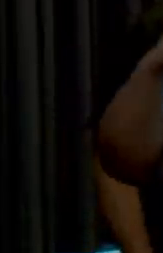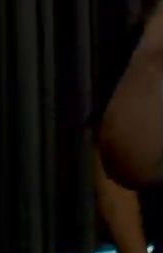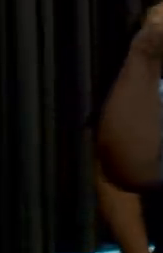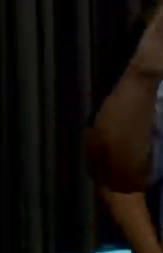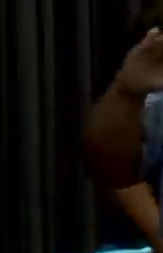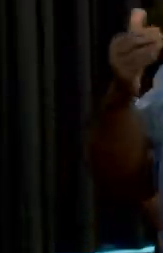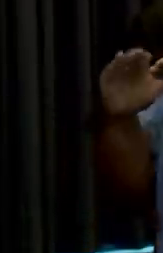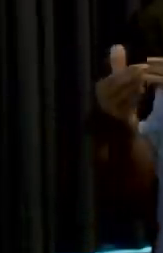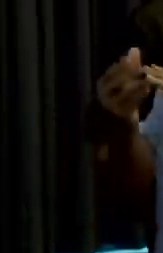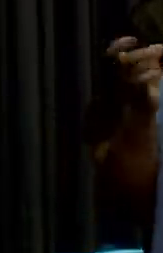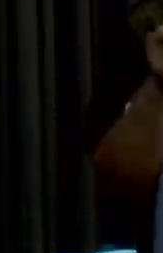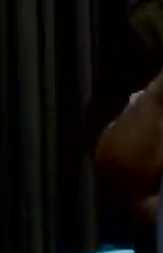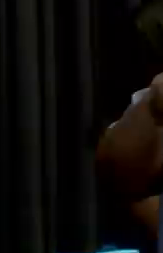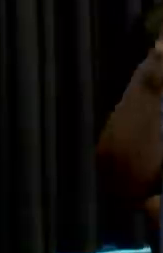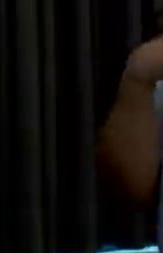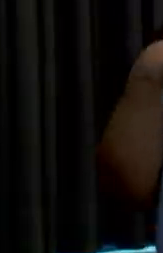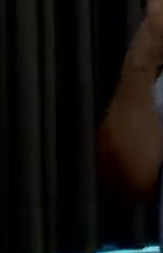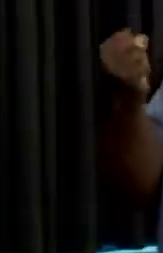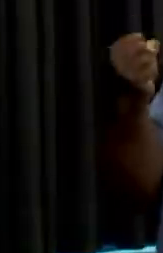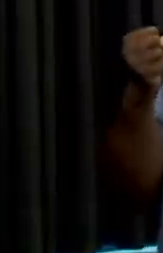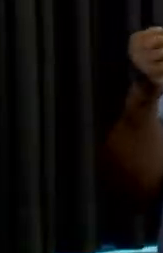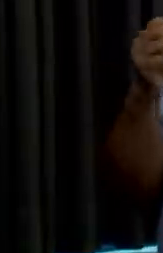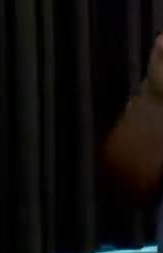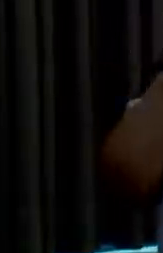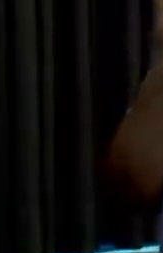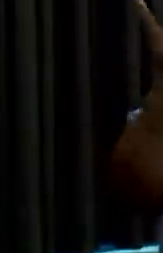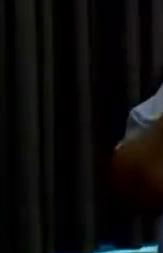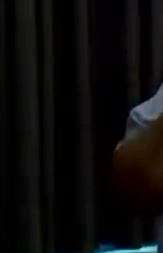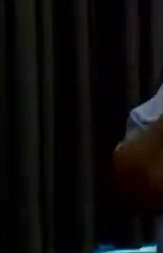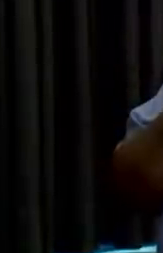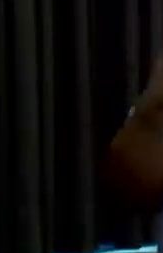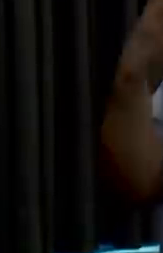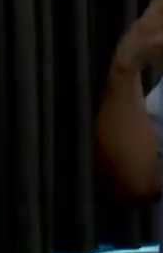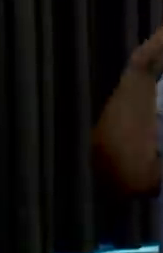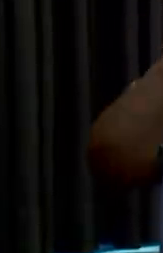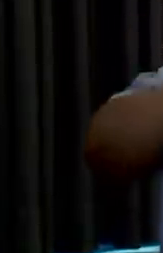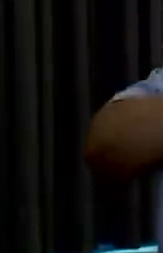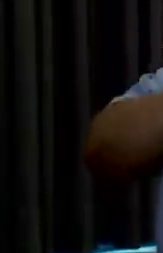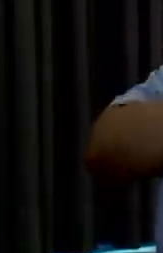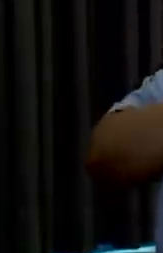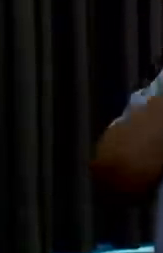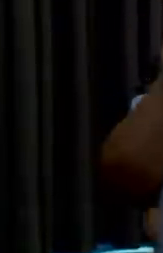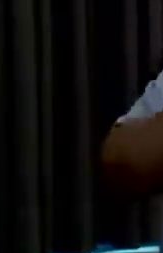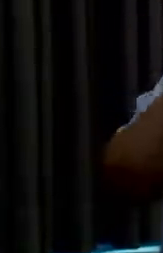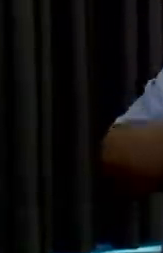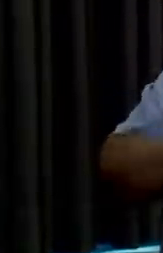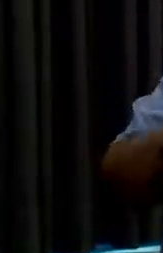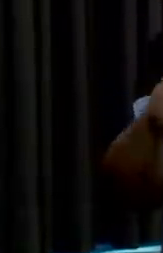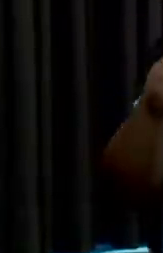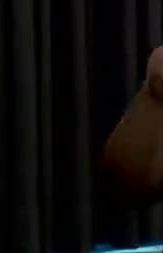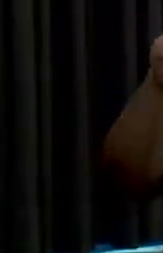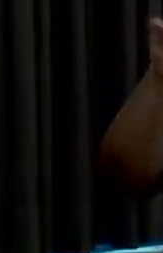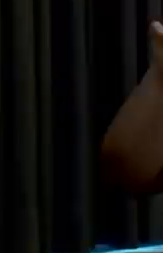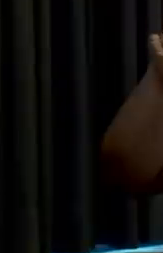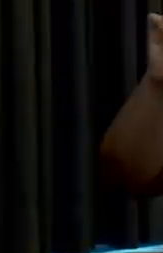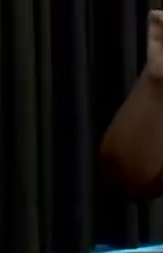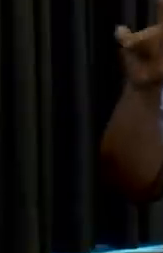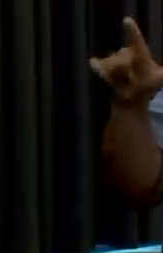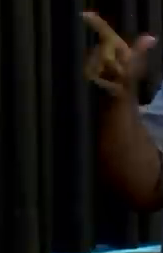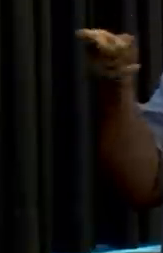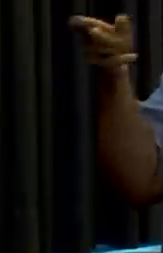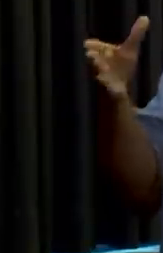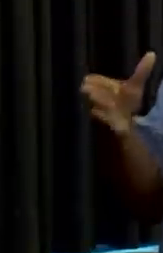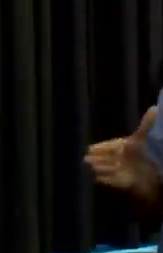Dr Jennifer Begna of our health department, Chief Sean Ferguson, New Orleans Police Department, Tyrell Morris, director